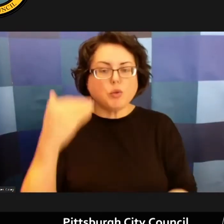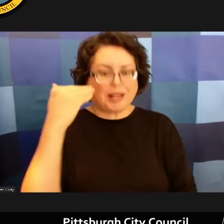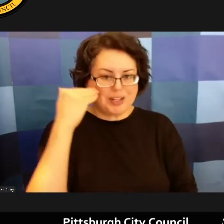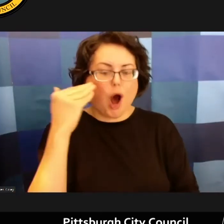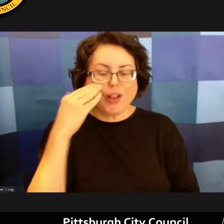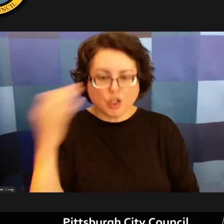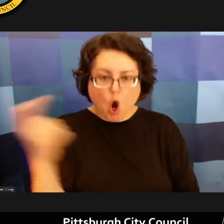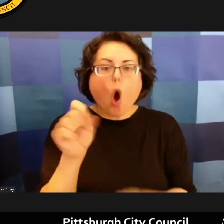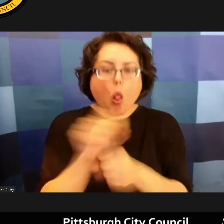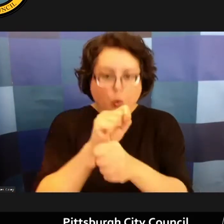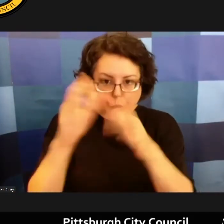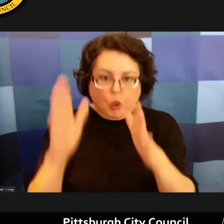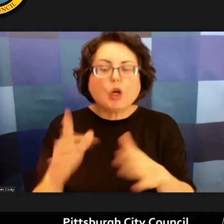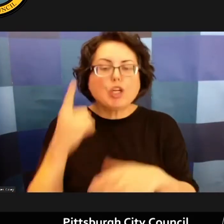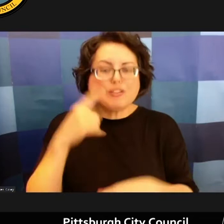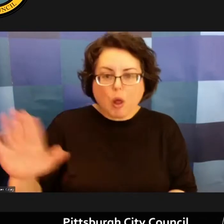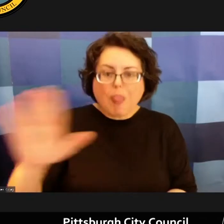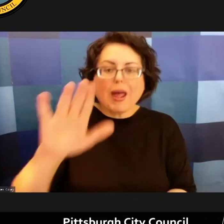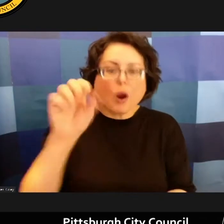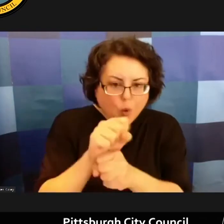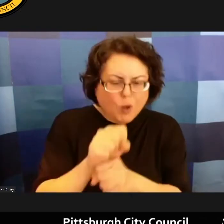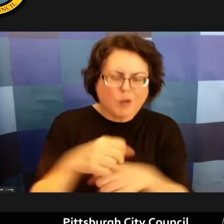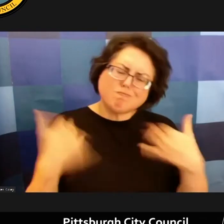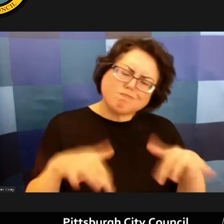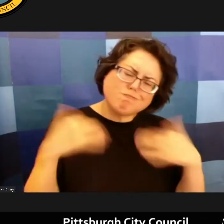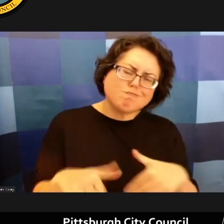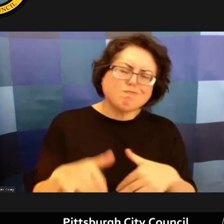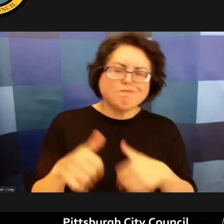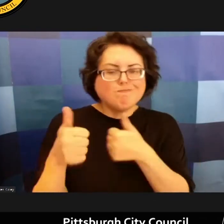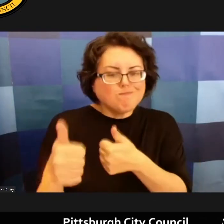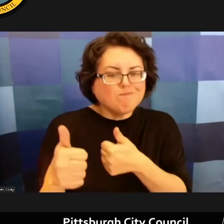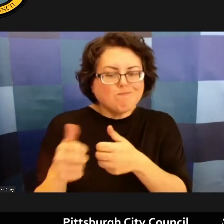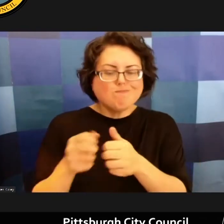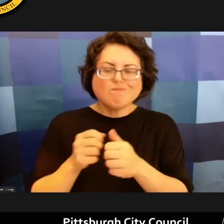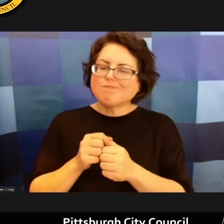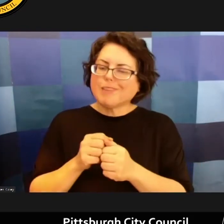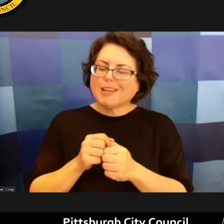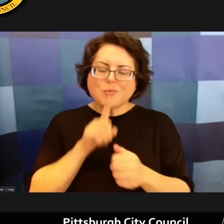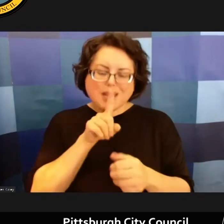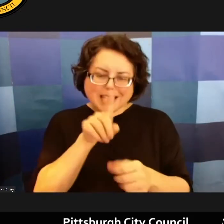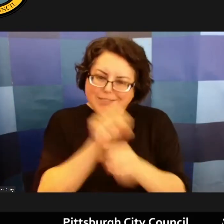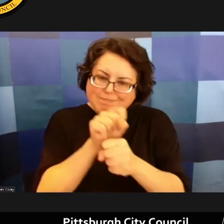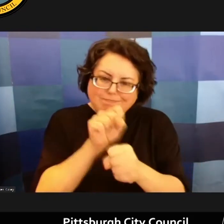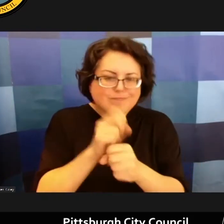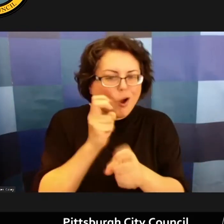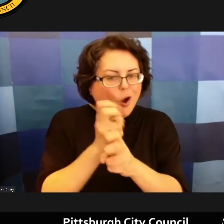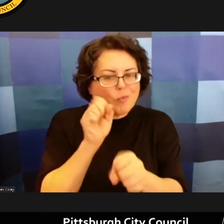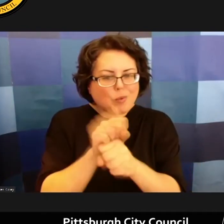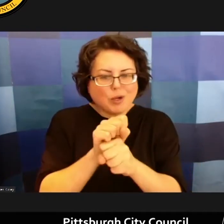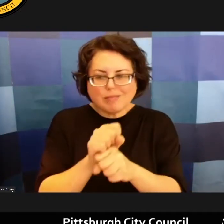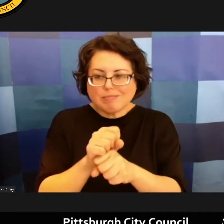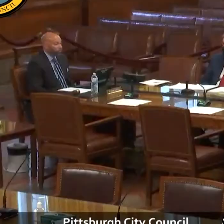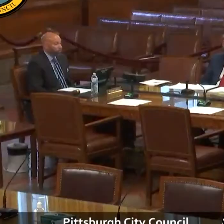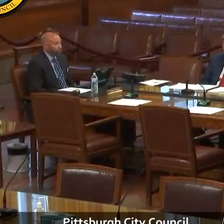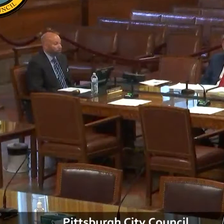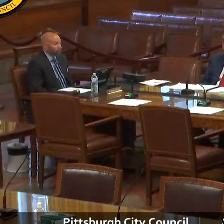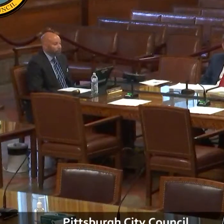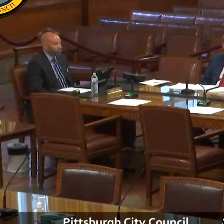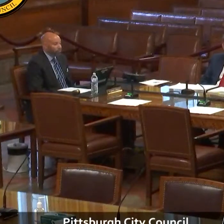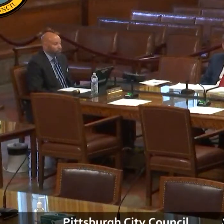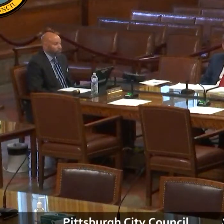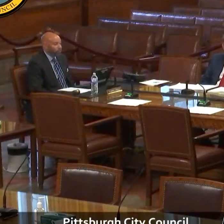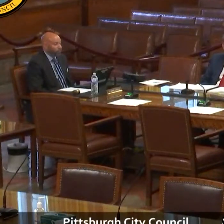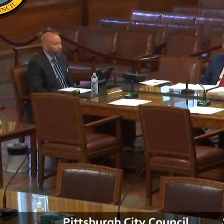uh for for their work and dedication um and uh we'll open it up for questions thank you very much uh